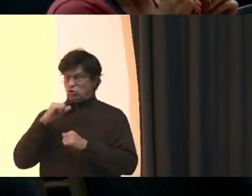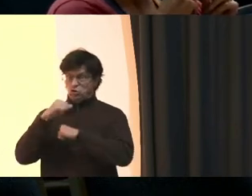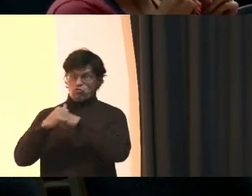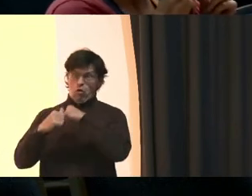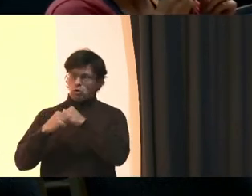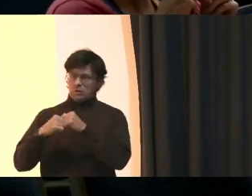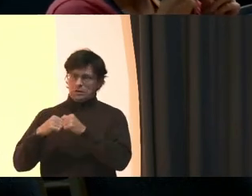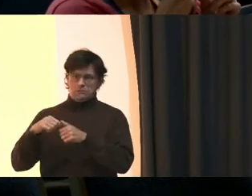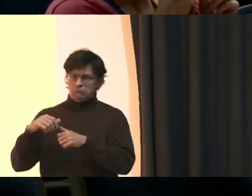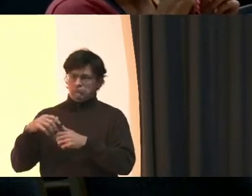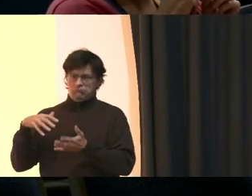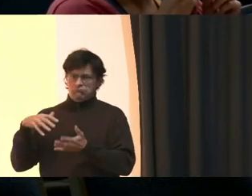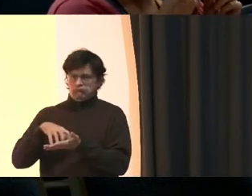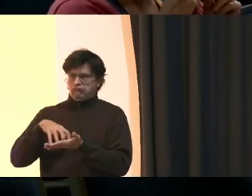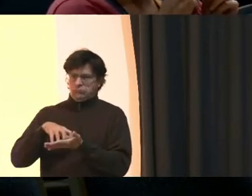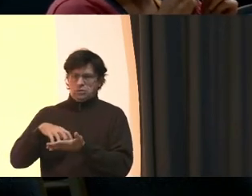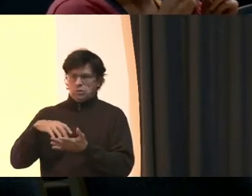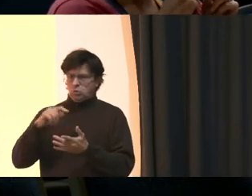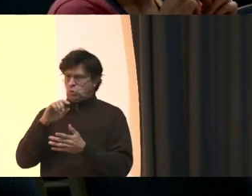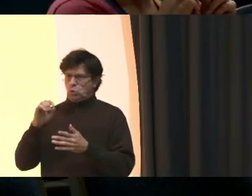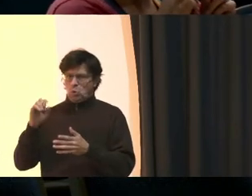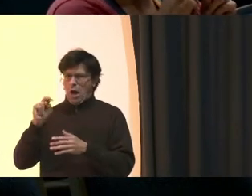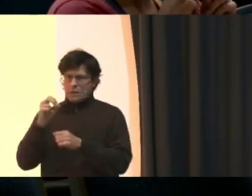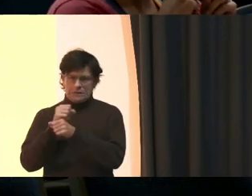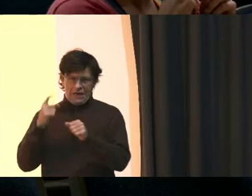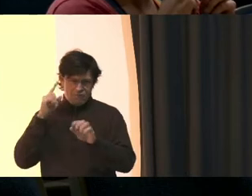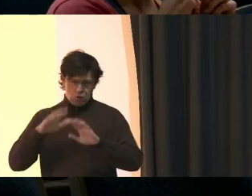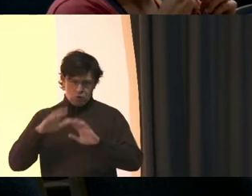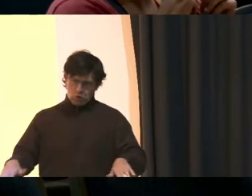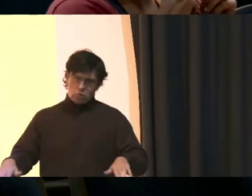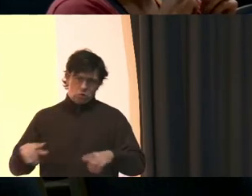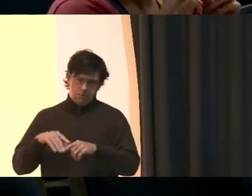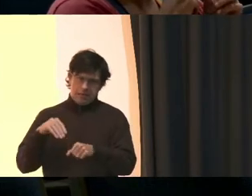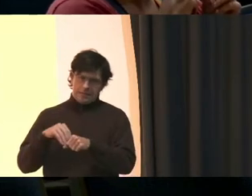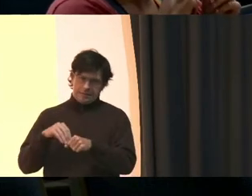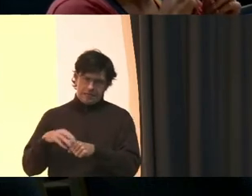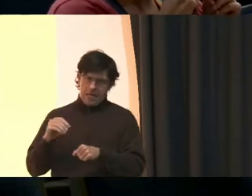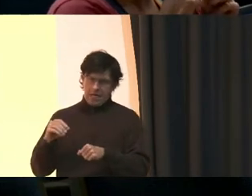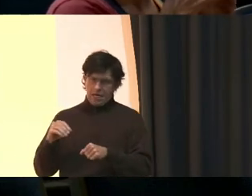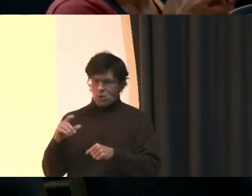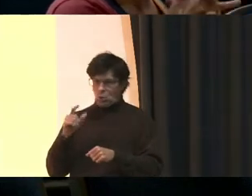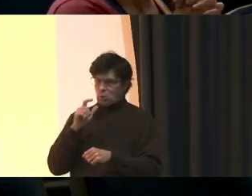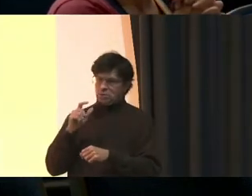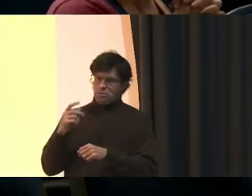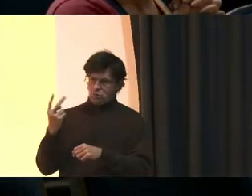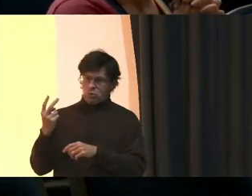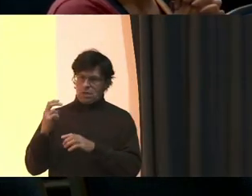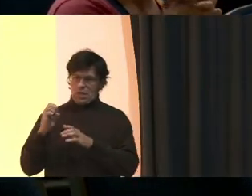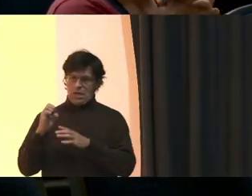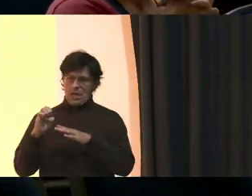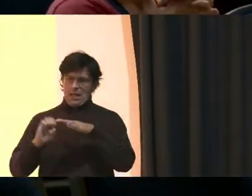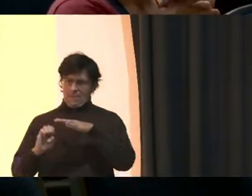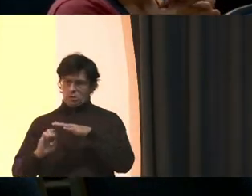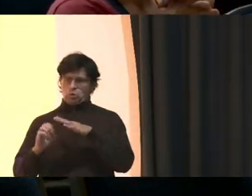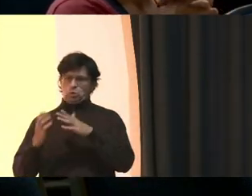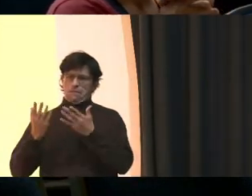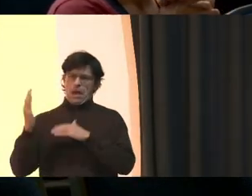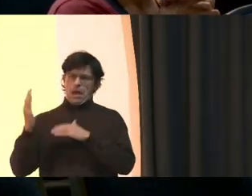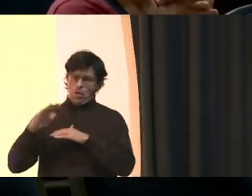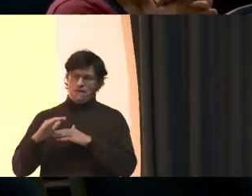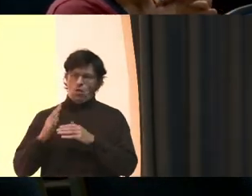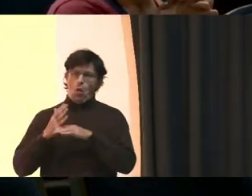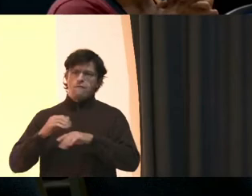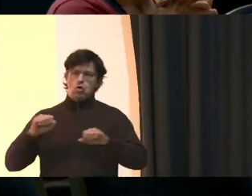For children to be inside And two elementary schools Of whose construction Will alleviate the overcrowding At Beltsville Elementary